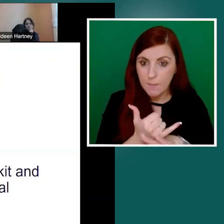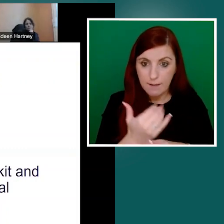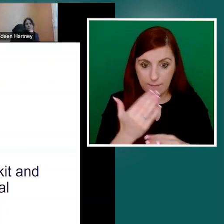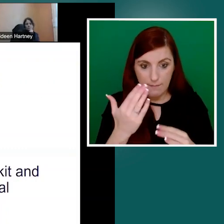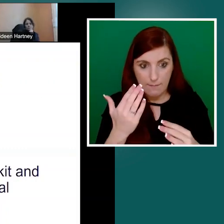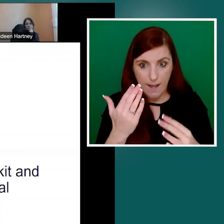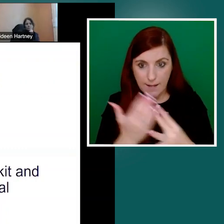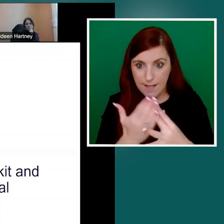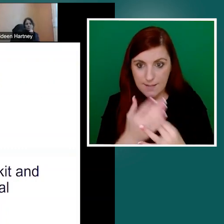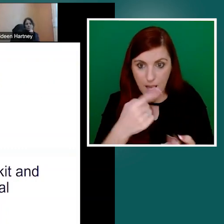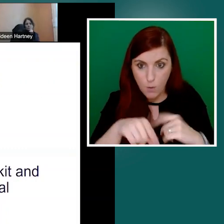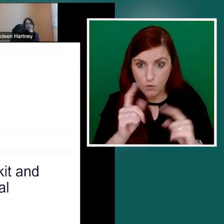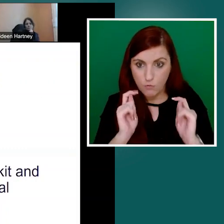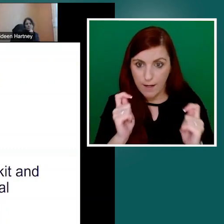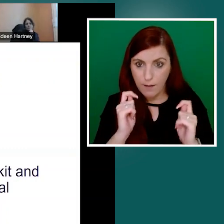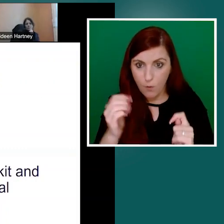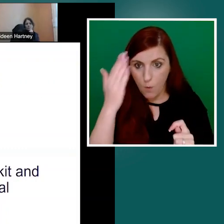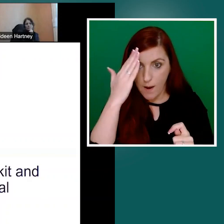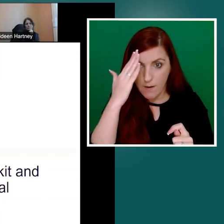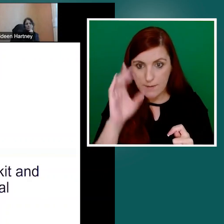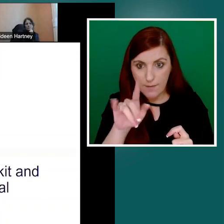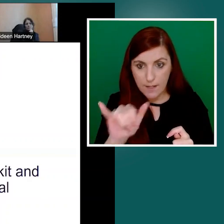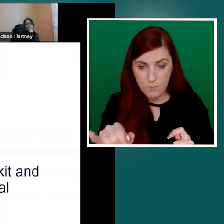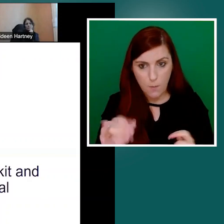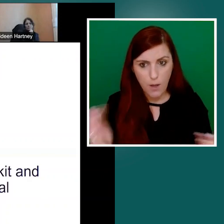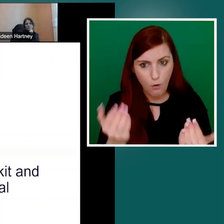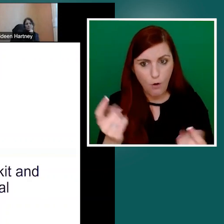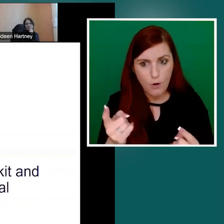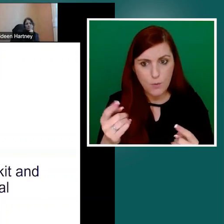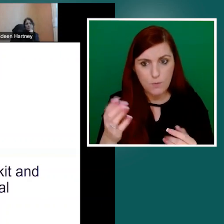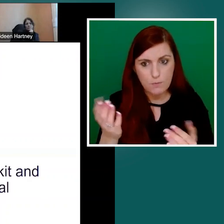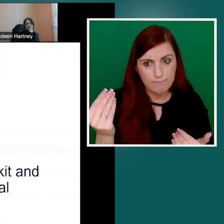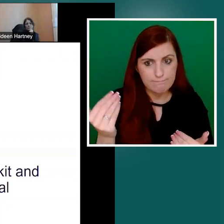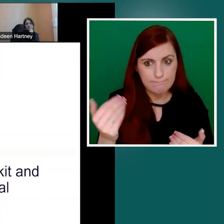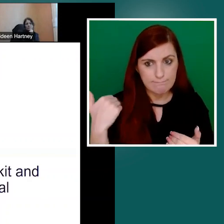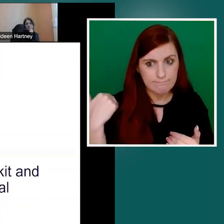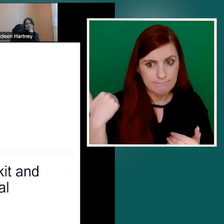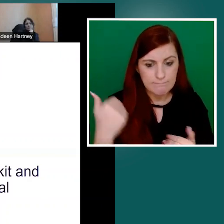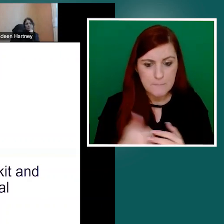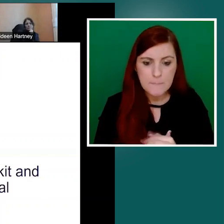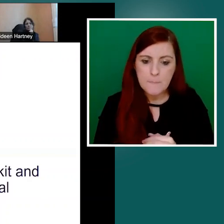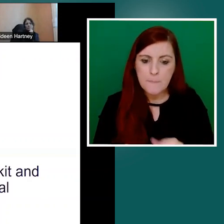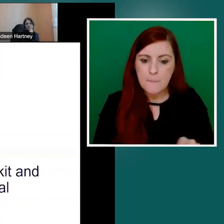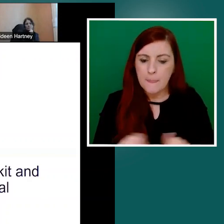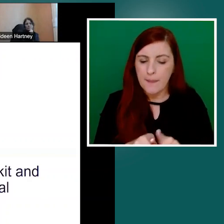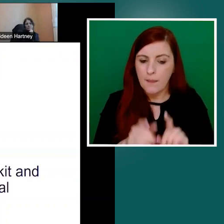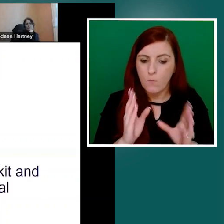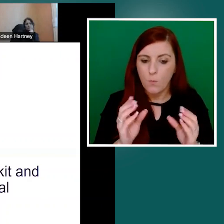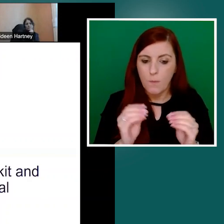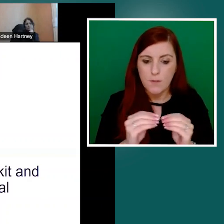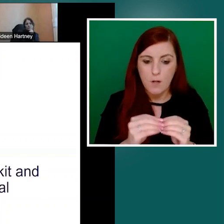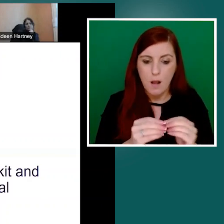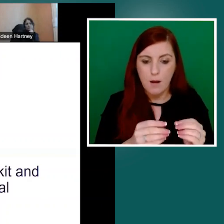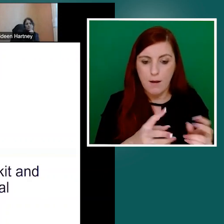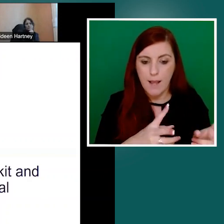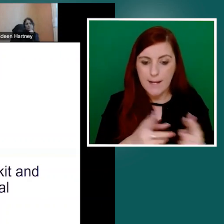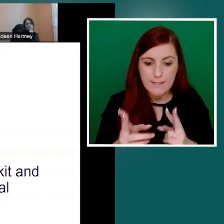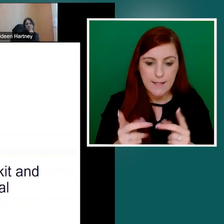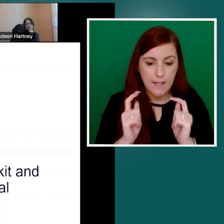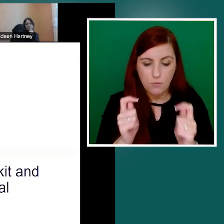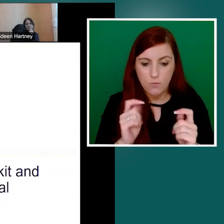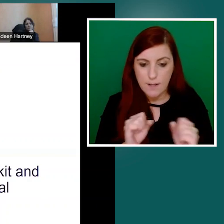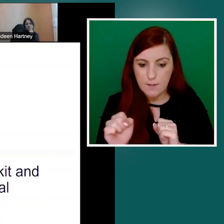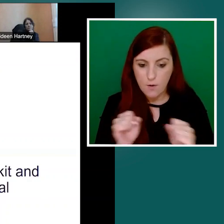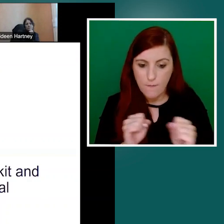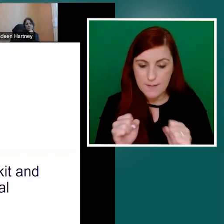and it's been mentioned already, are Plain English Service and Claire O'Riordan is with us today who heads up that service. So that includes editing